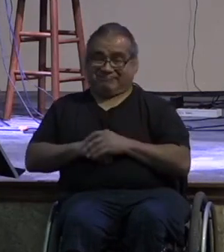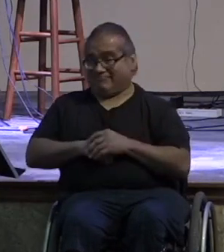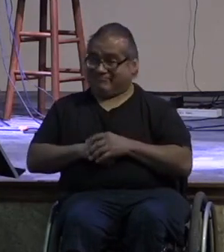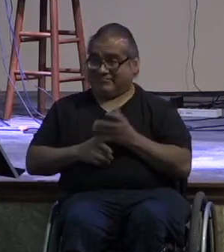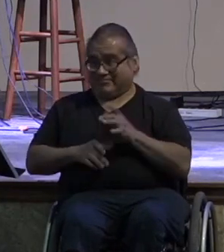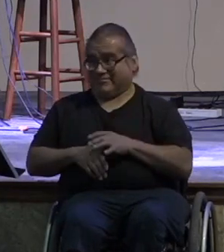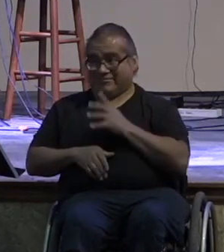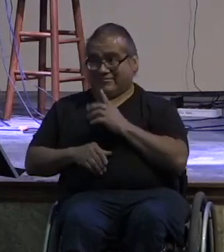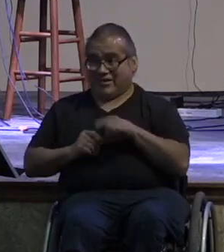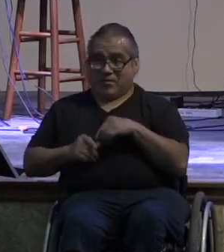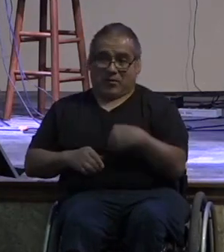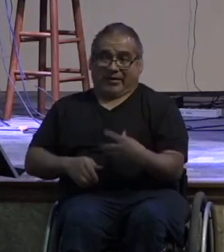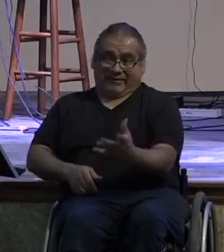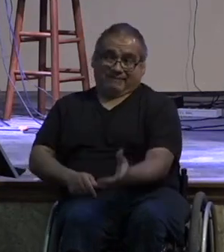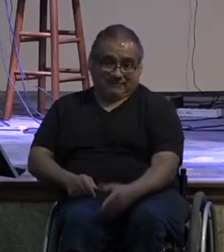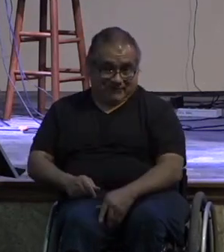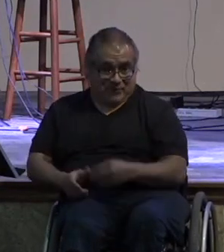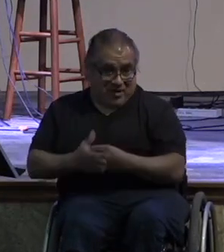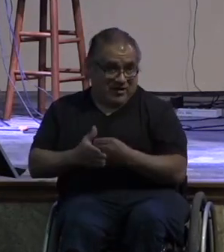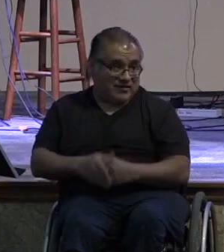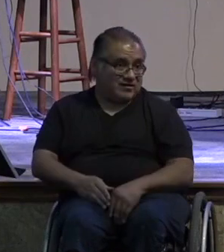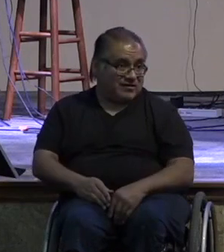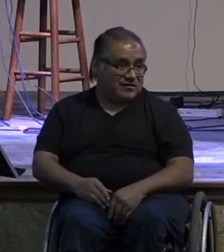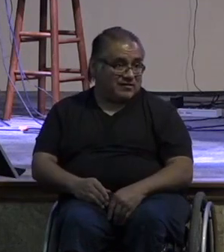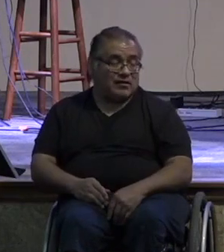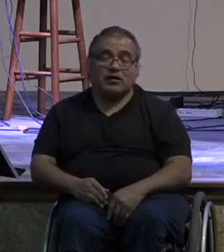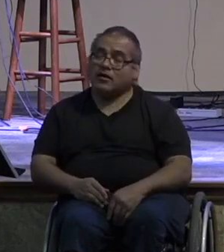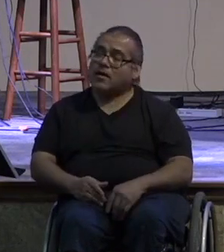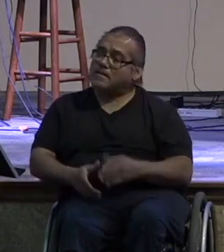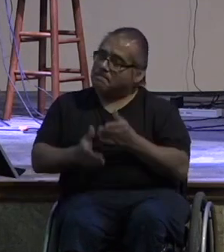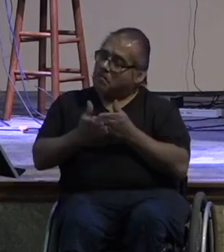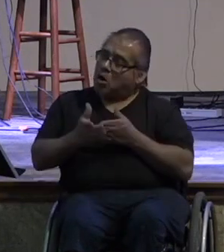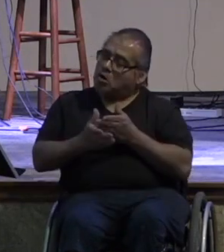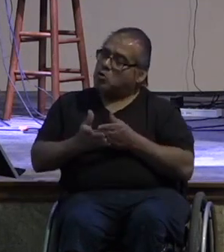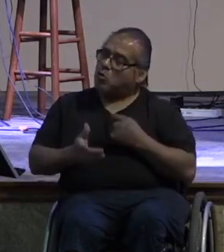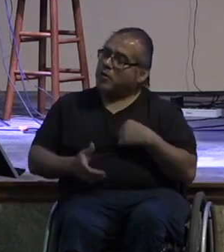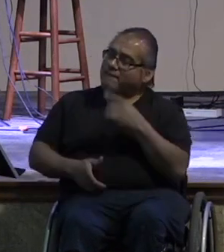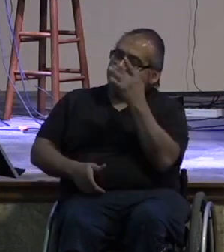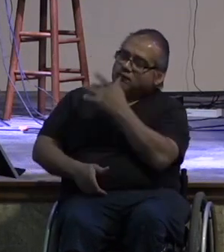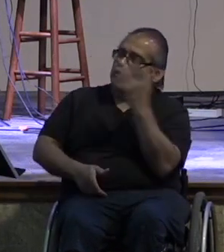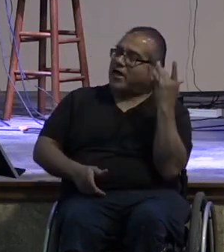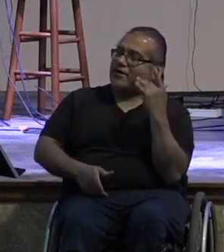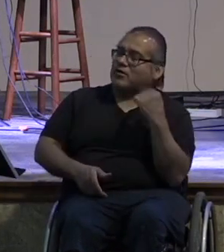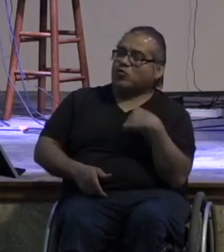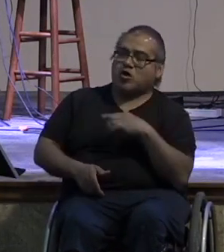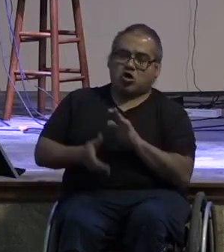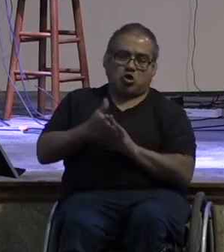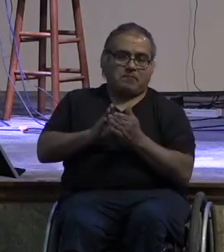about money about giving i think part of it is that we forget that we are a community